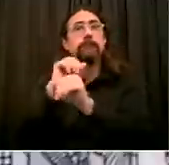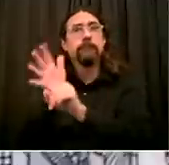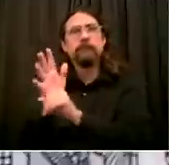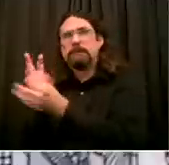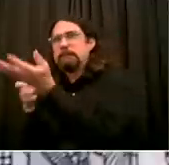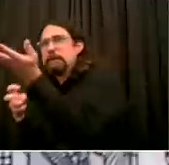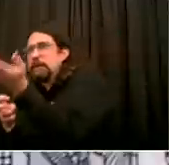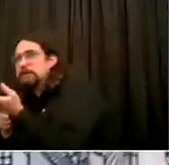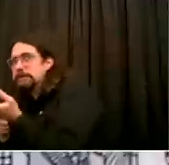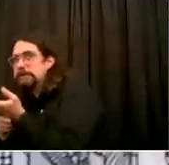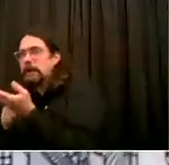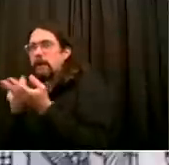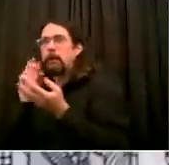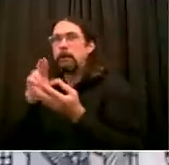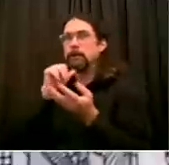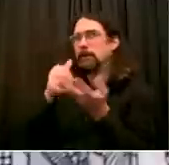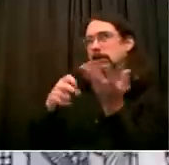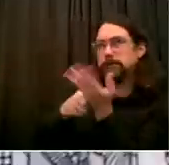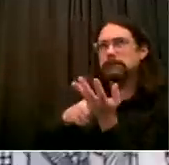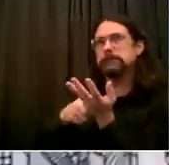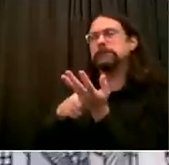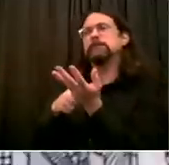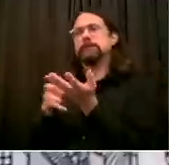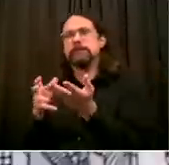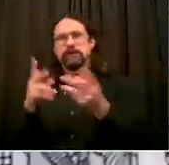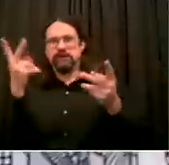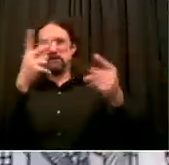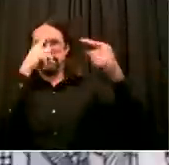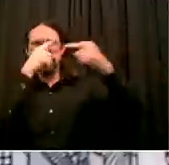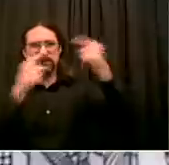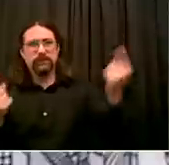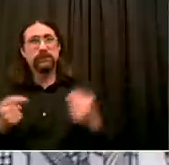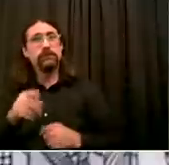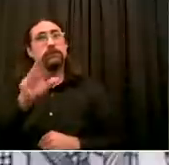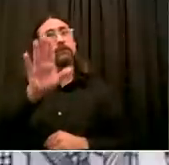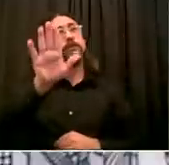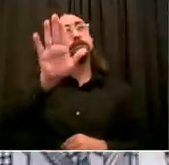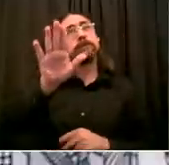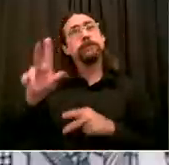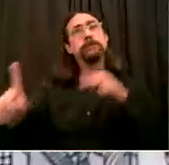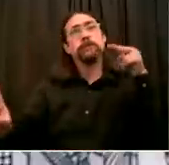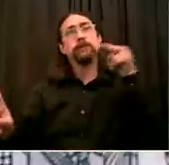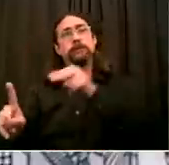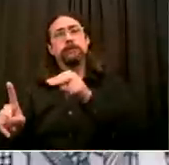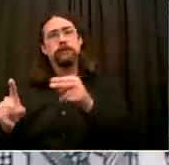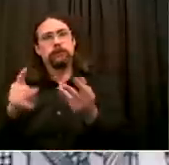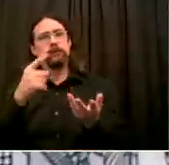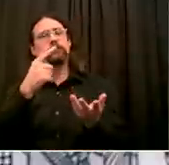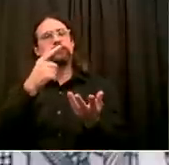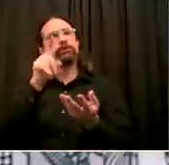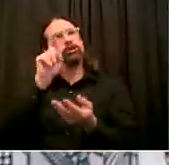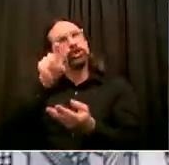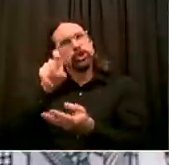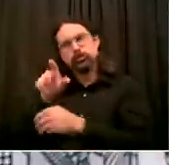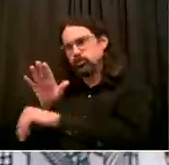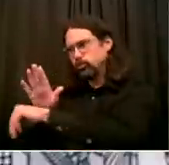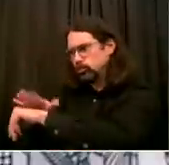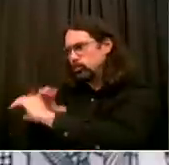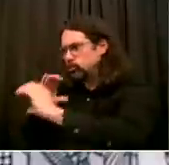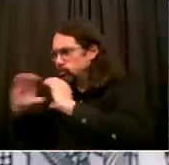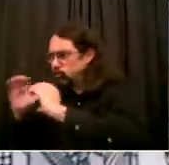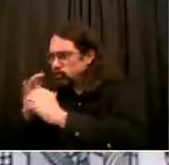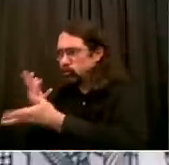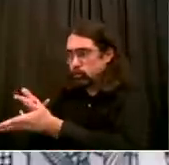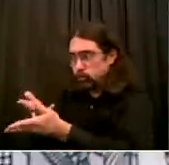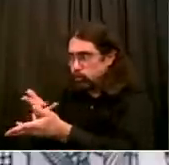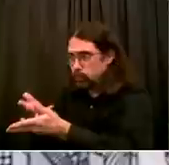Again, everything I understand from our health leadership is we do not have written standards from the state, which is we're a nation of